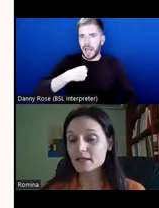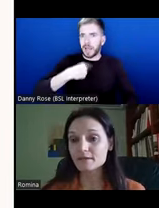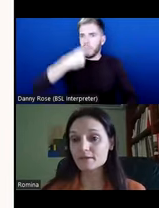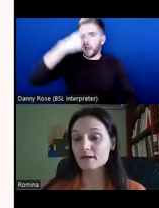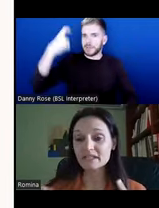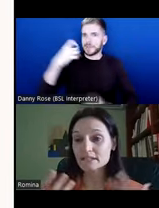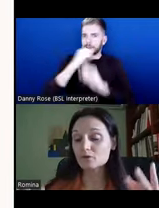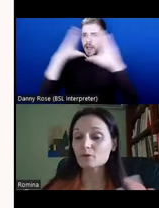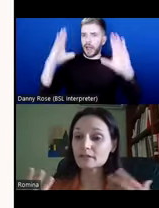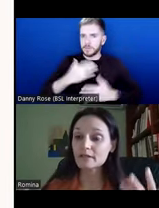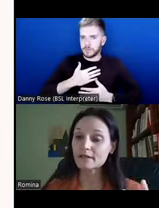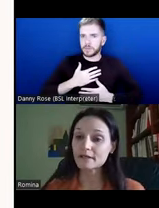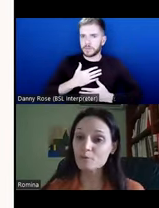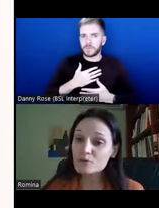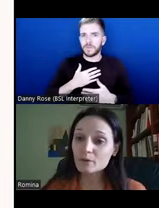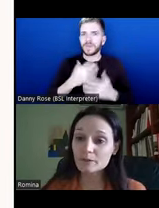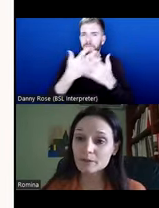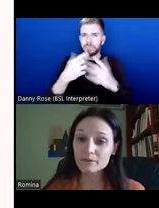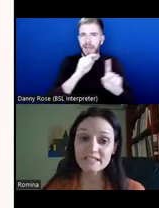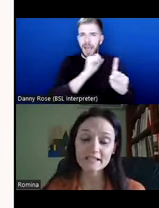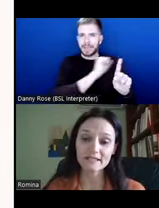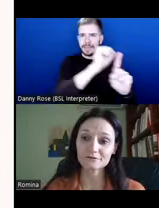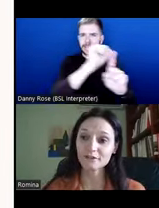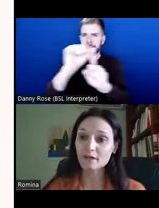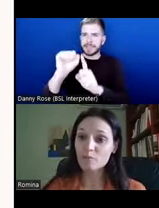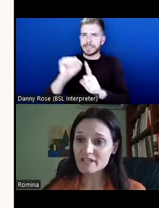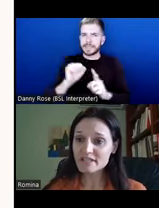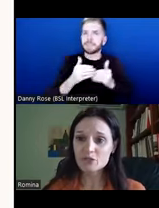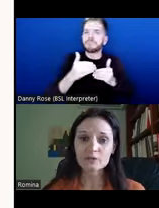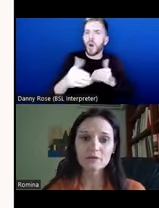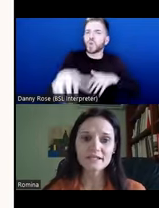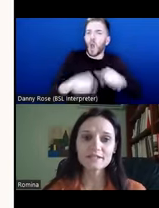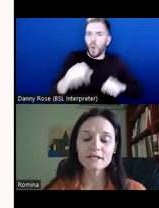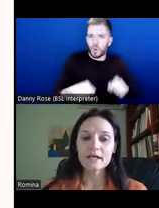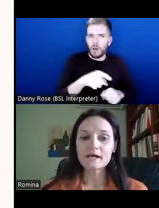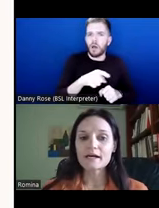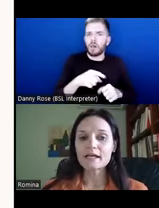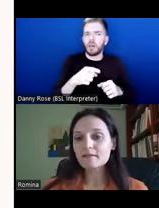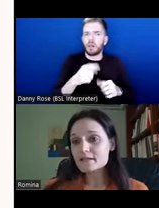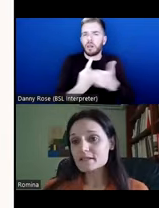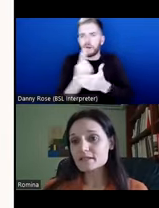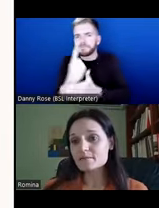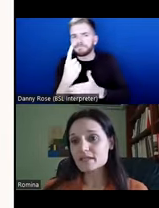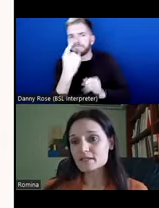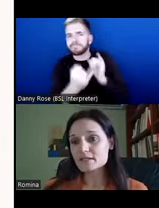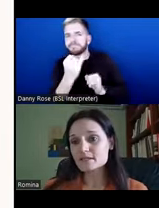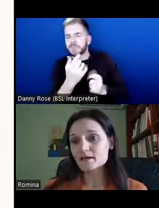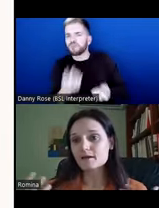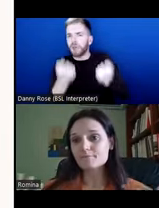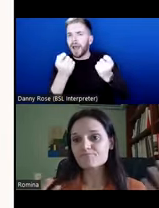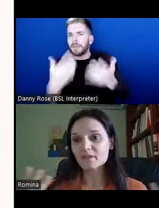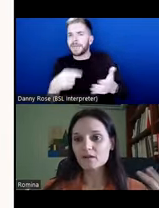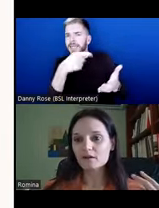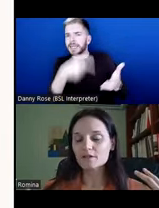as I think many decolonial and post-colonial critics have pointed to and raised, and I think this system is,